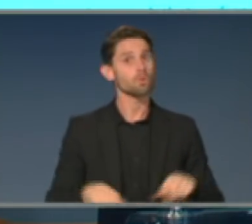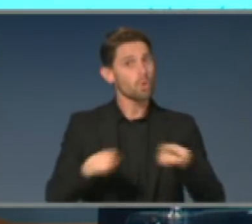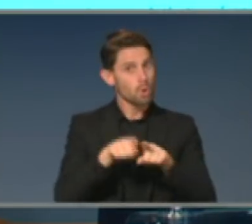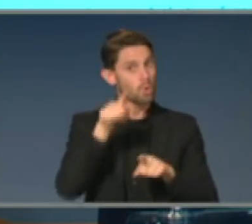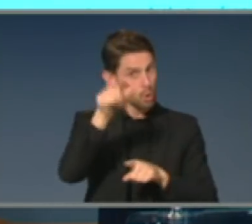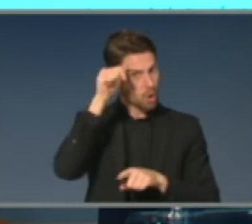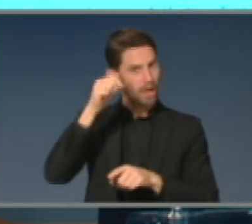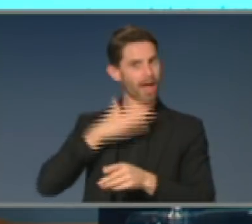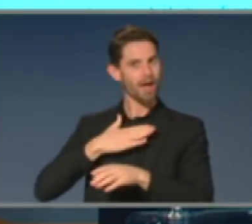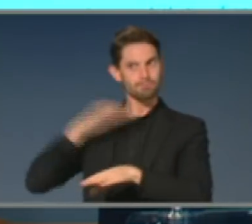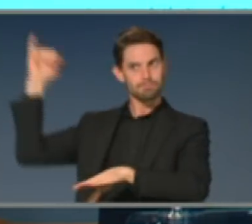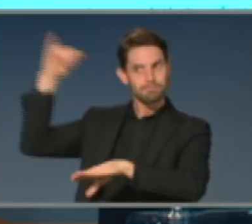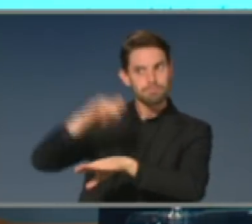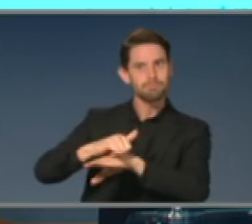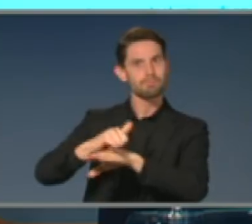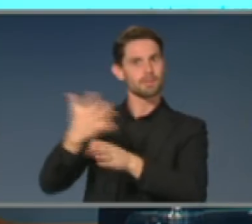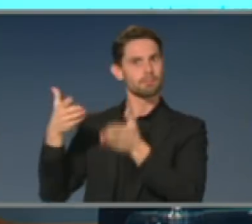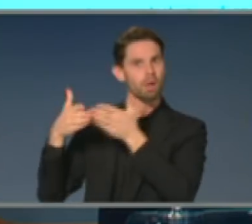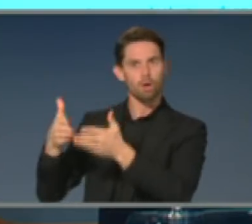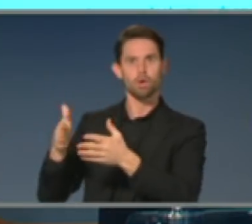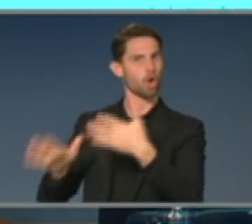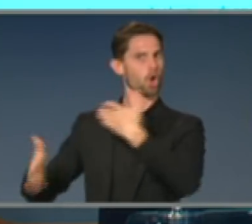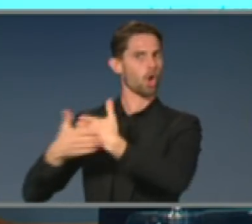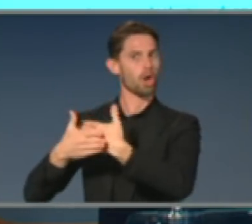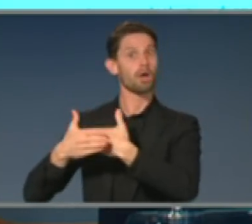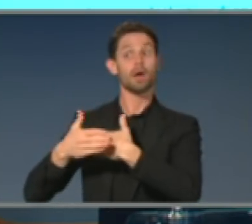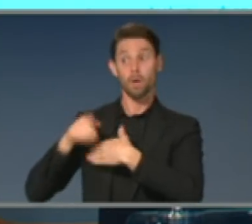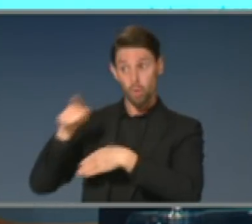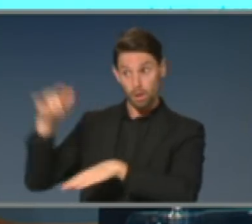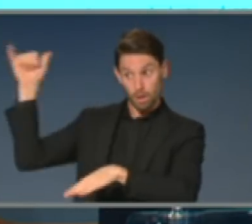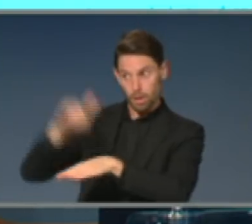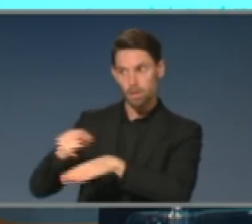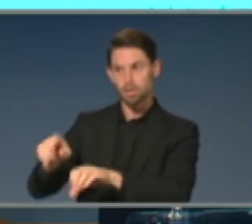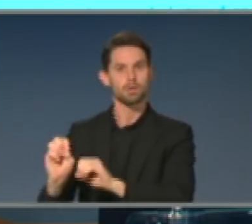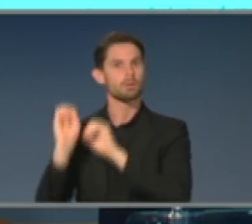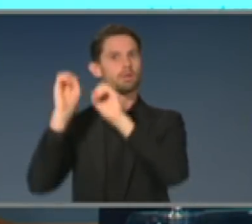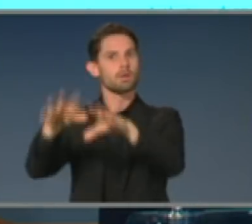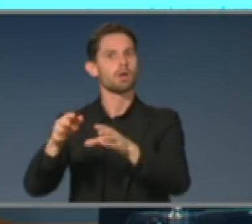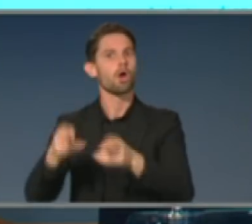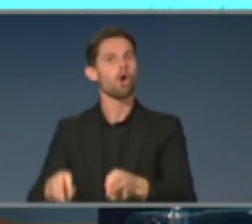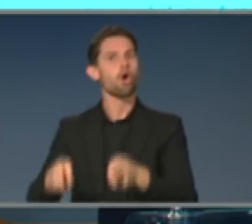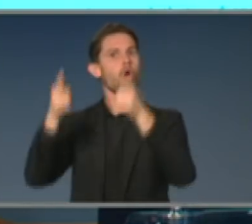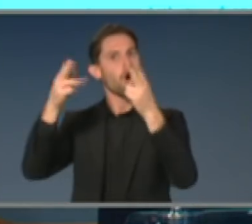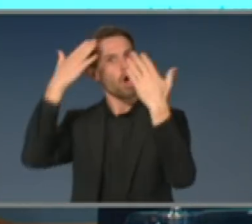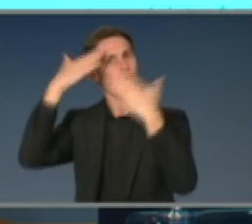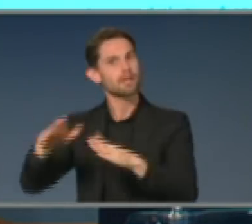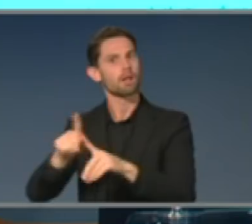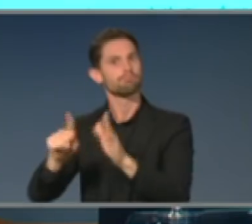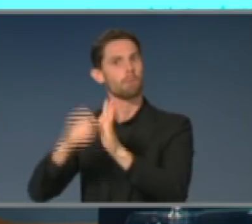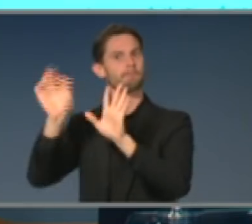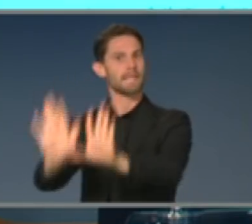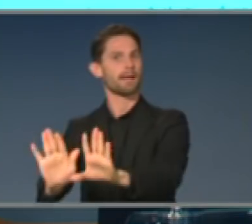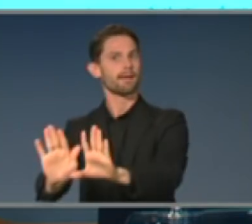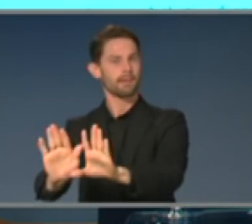effective, but we're seeing positives in people in the quarantine hotels. We have to be sure we've got enough tests to be able to